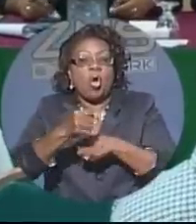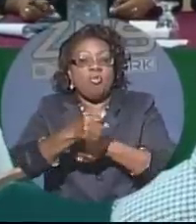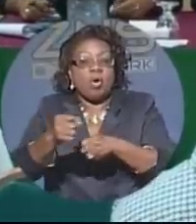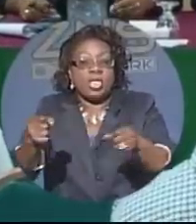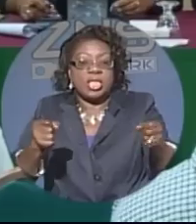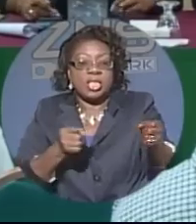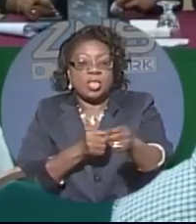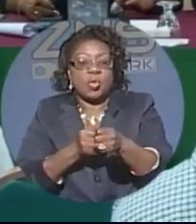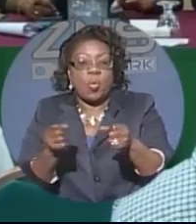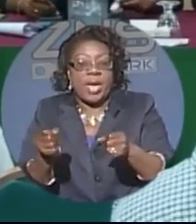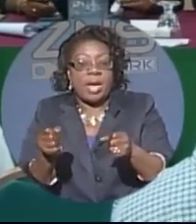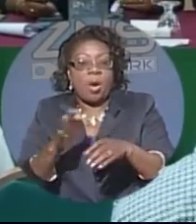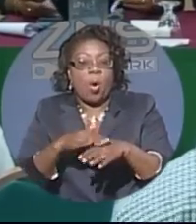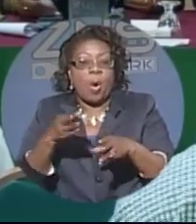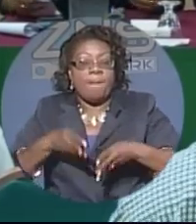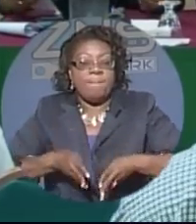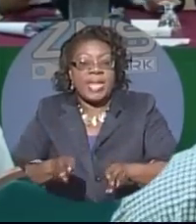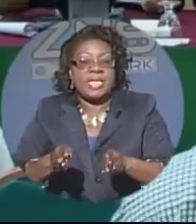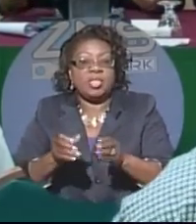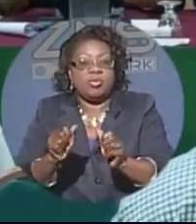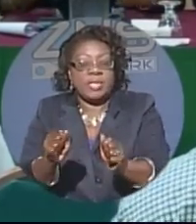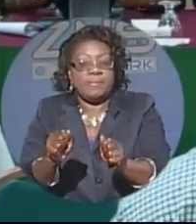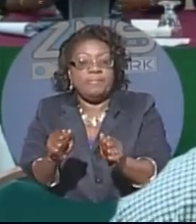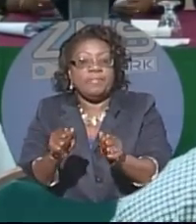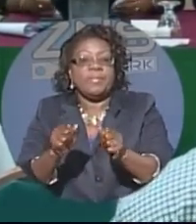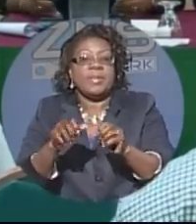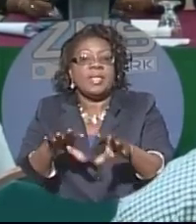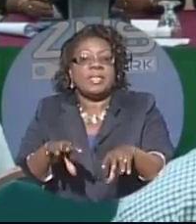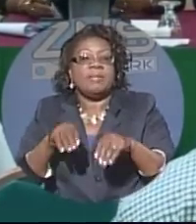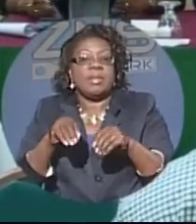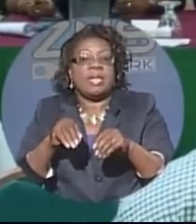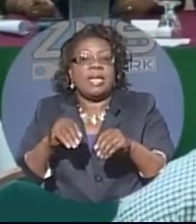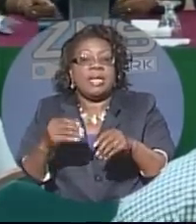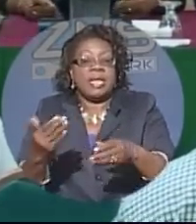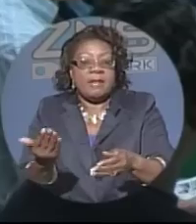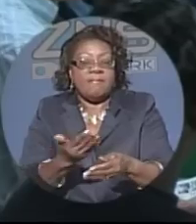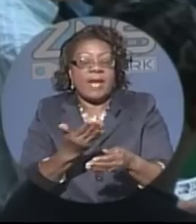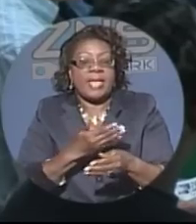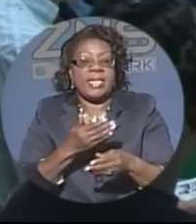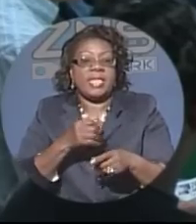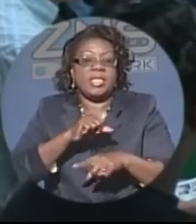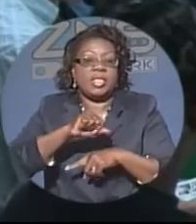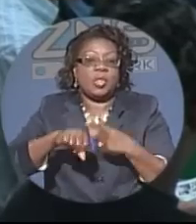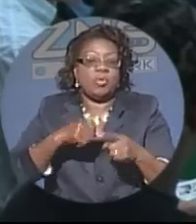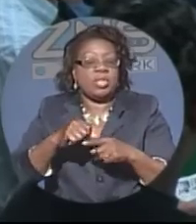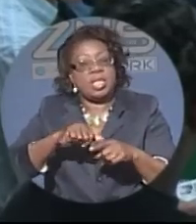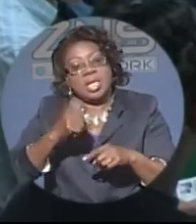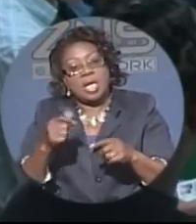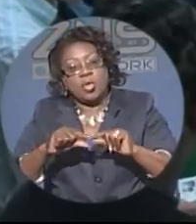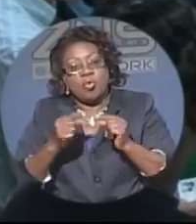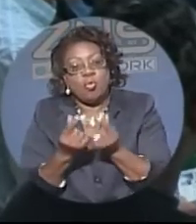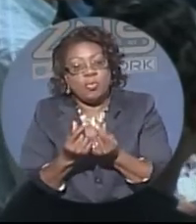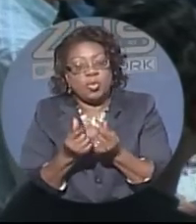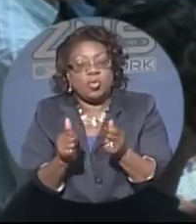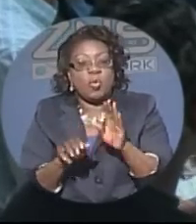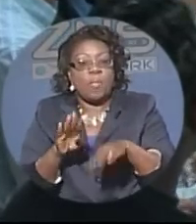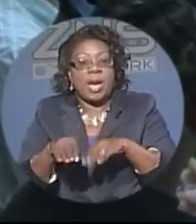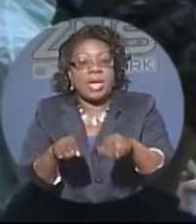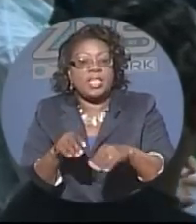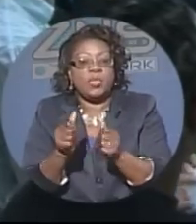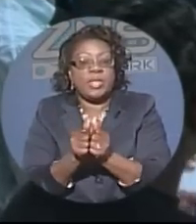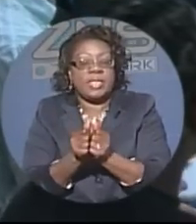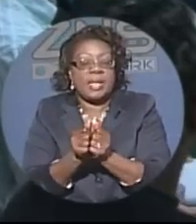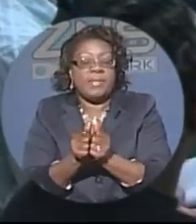civic, religious, sporting, and cultural groups, to march down Bay Street as they take a stand for social morals, peace, and the rule of law.